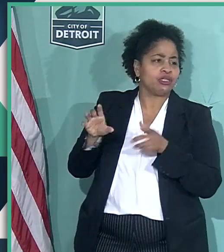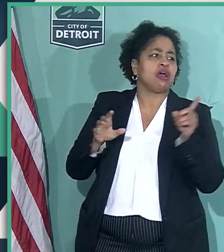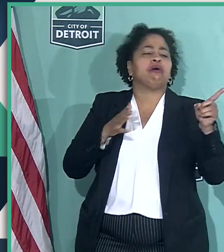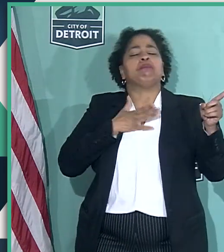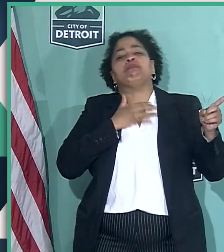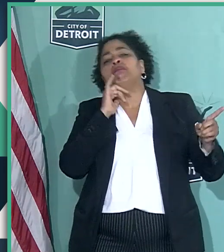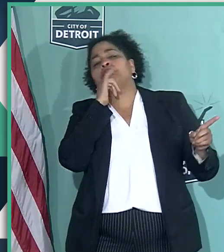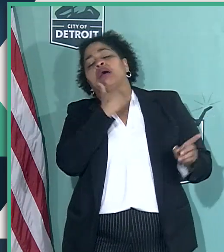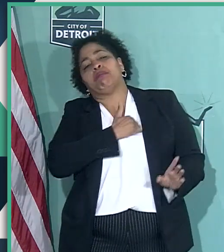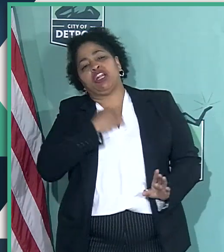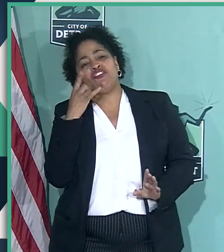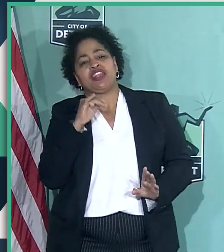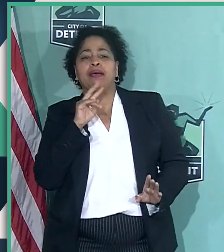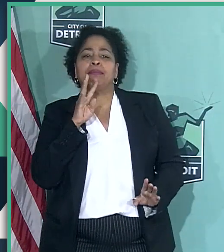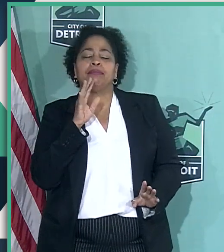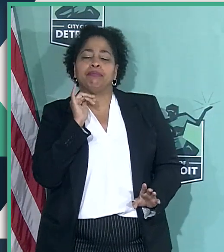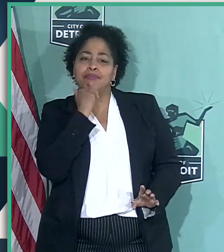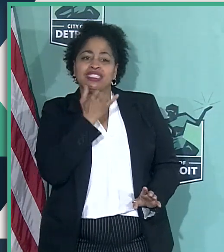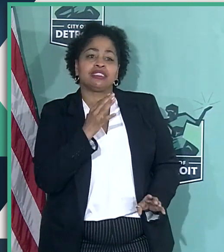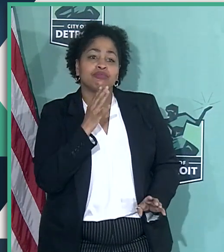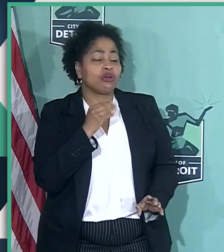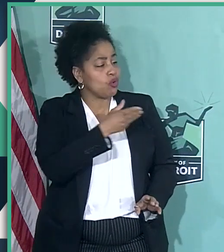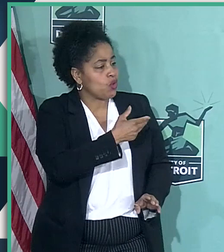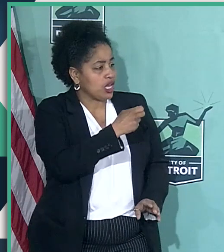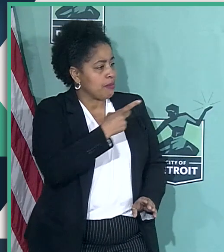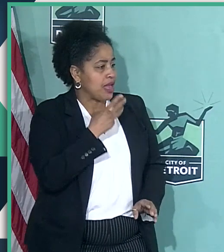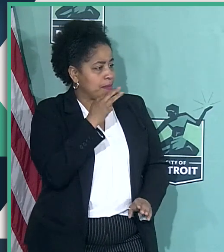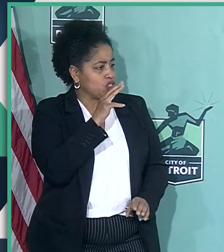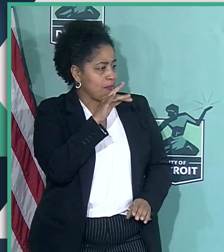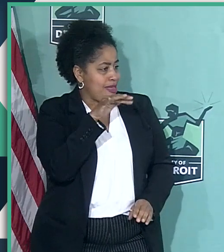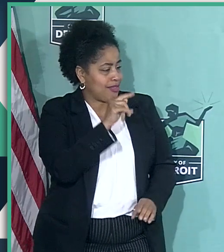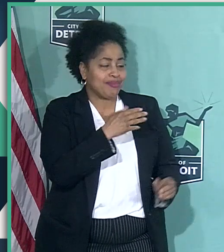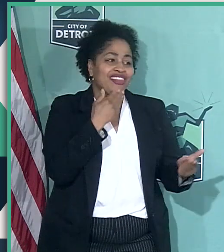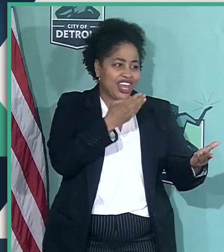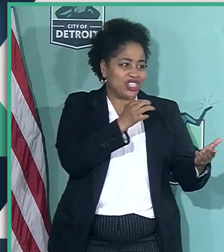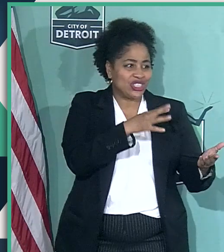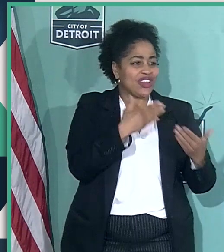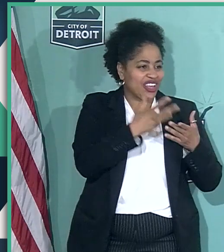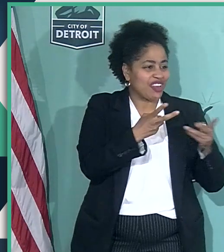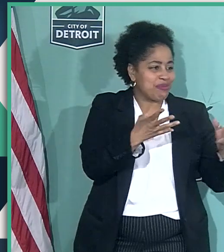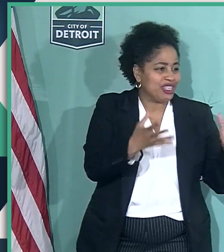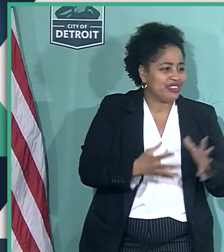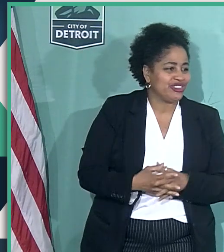apologize for that. And welcome back, Mr. Mallett. Thank you, sir. Thank you very much.